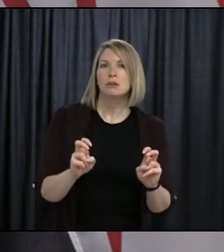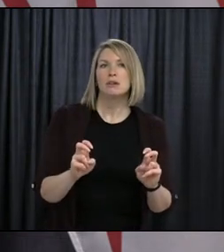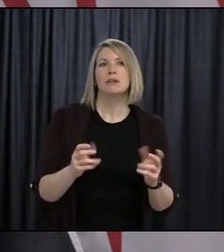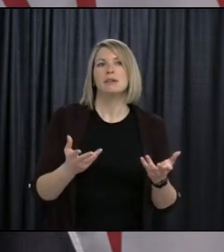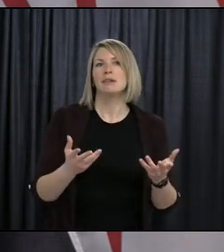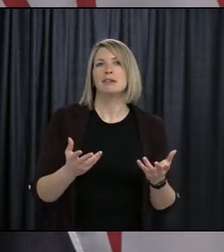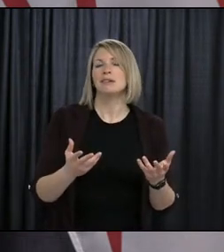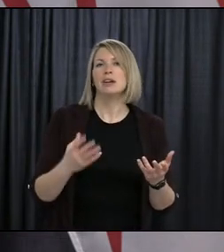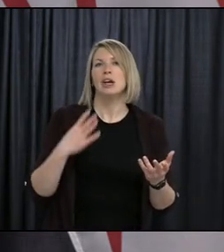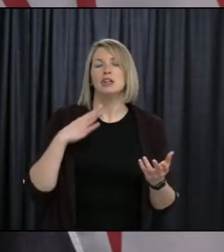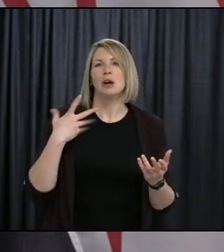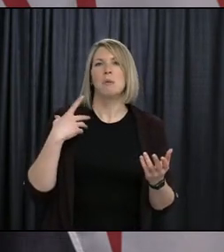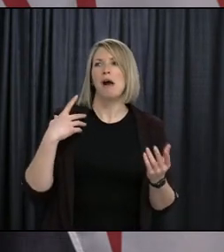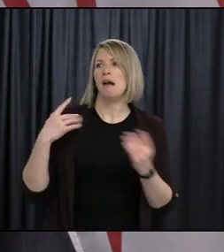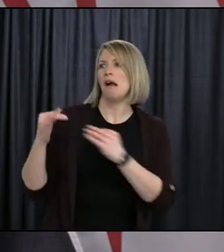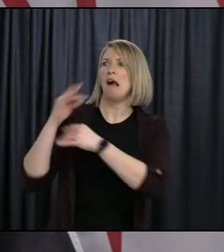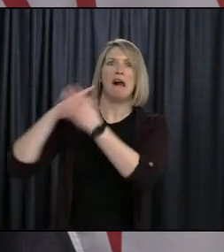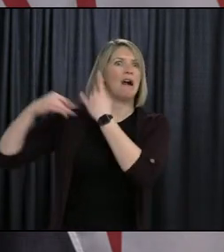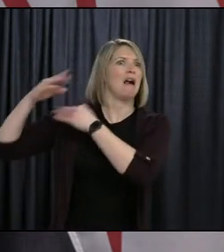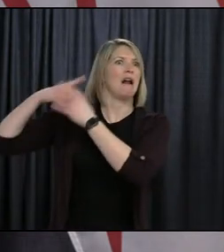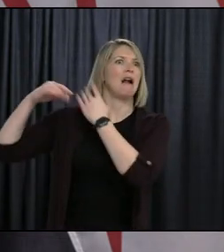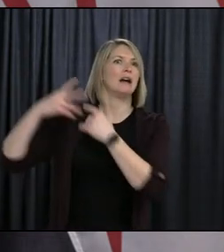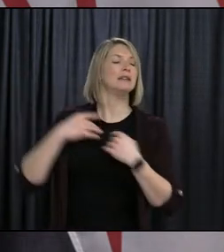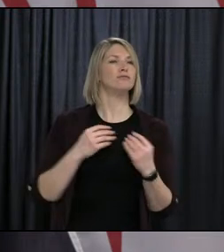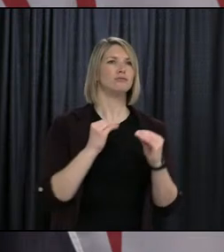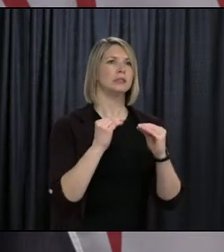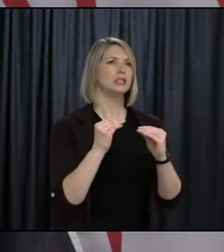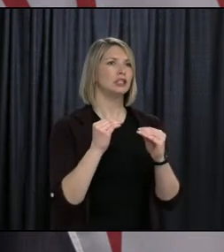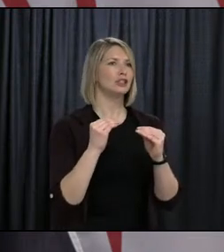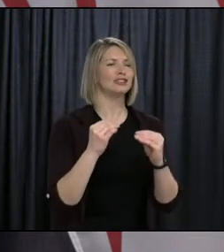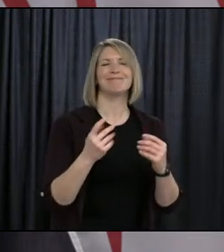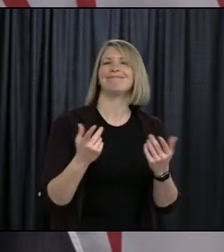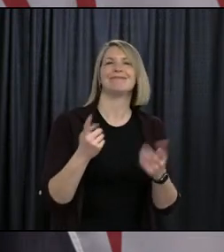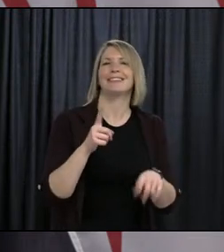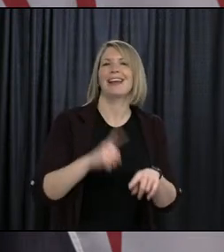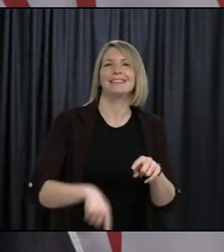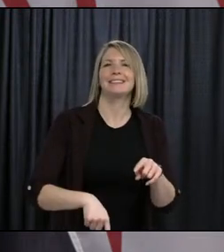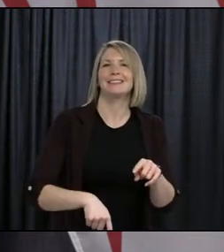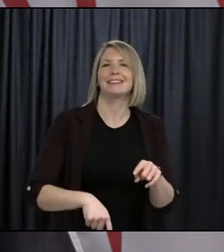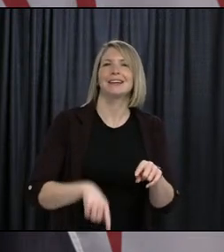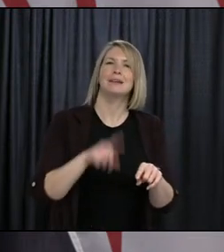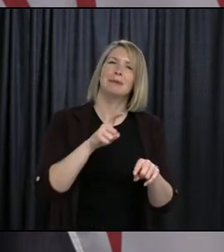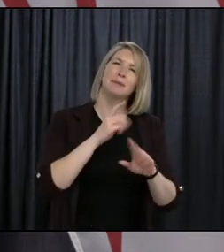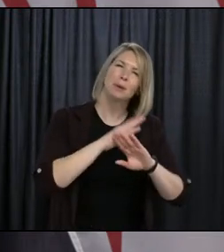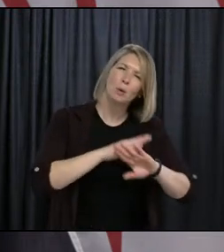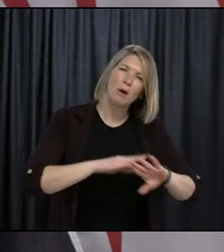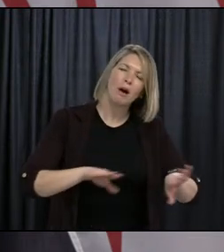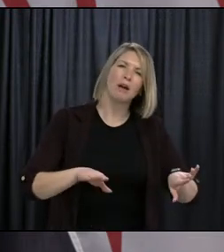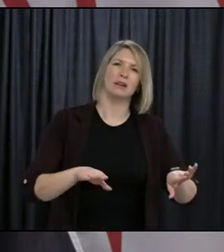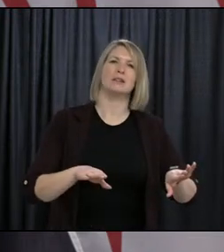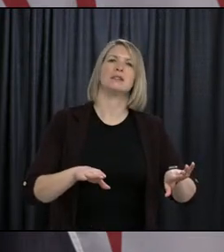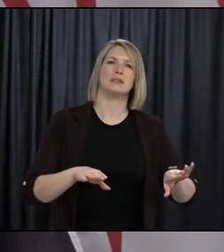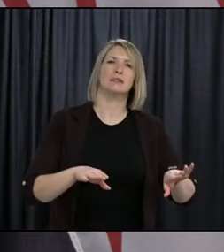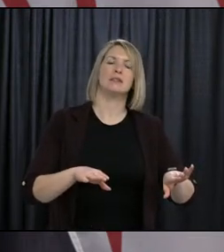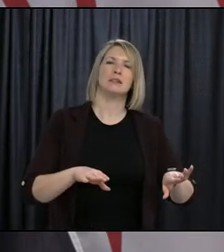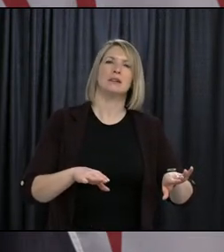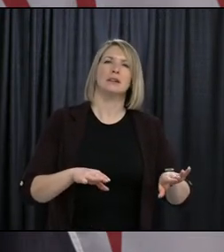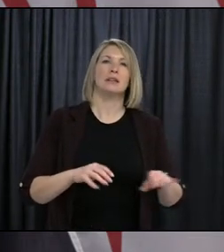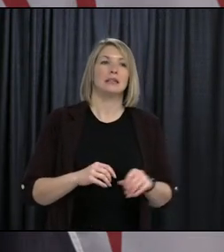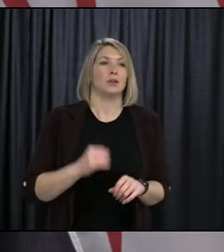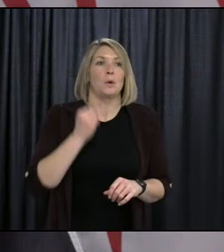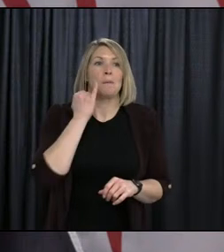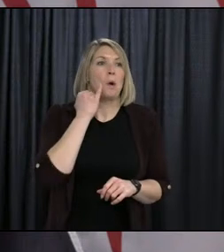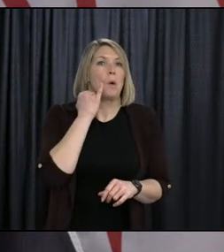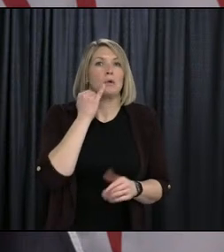other than the teacher operating with confusion and disruptions. So if